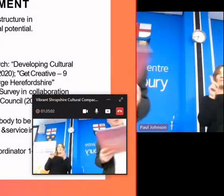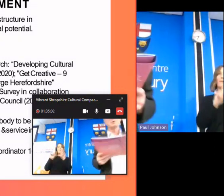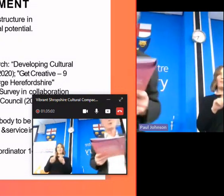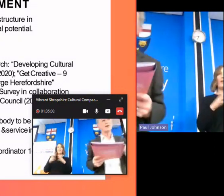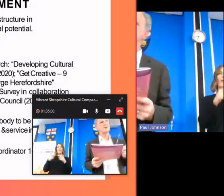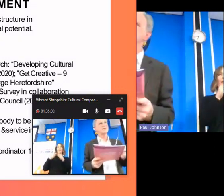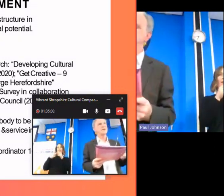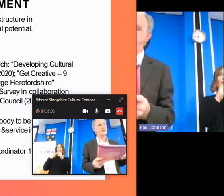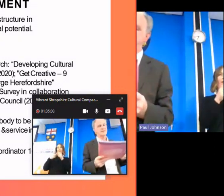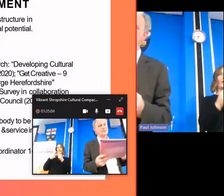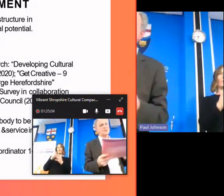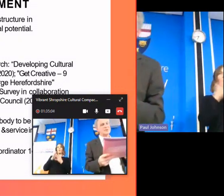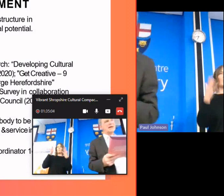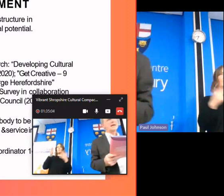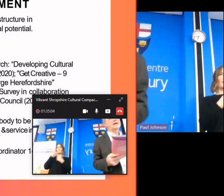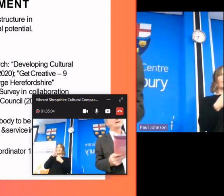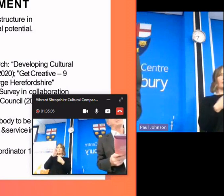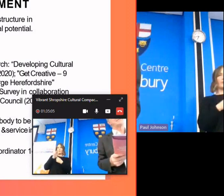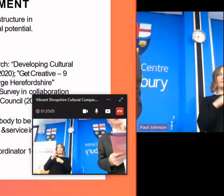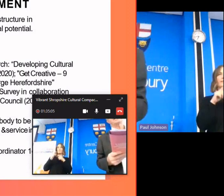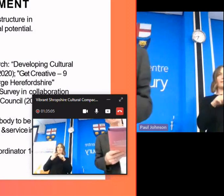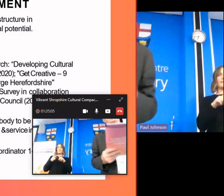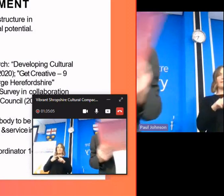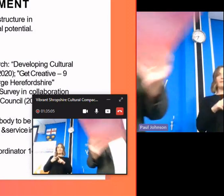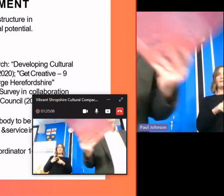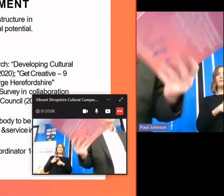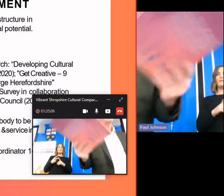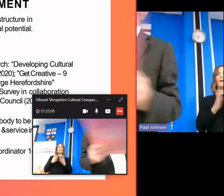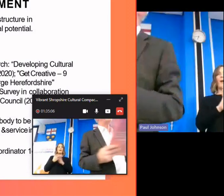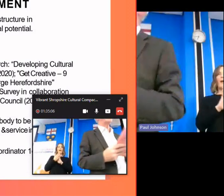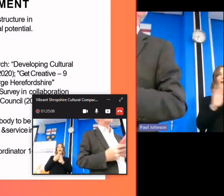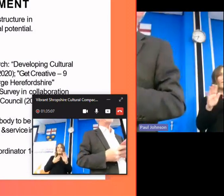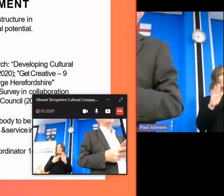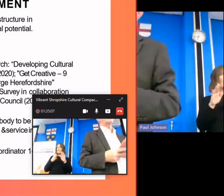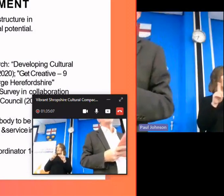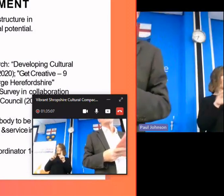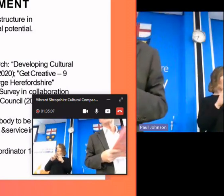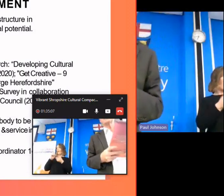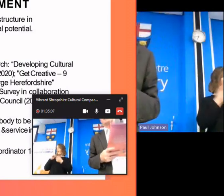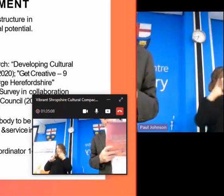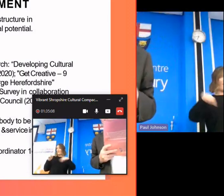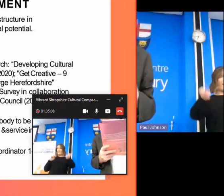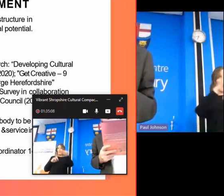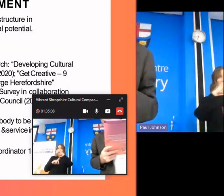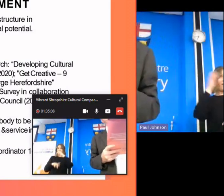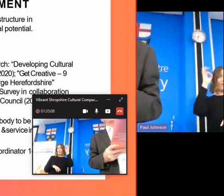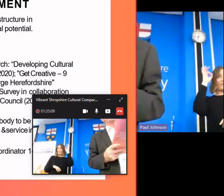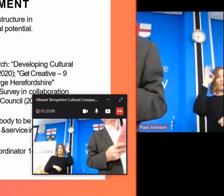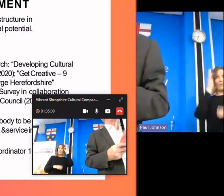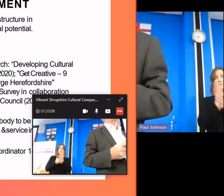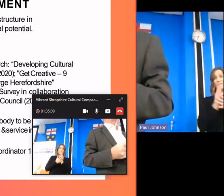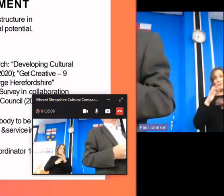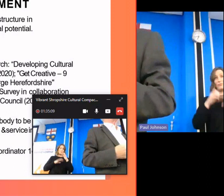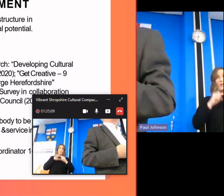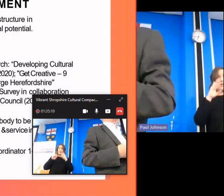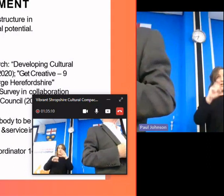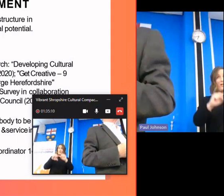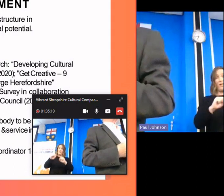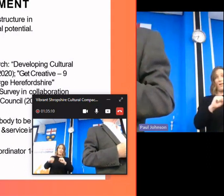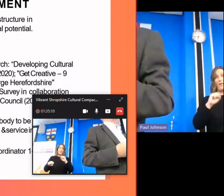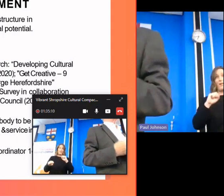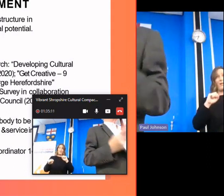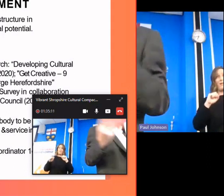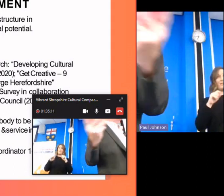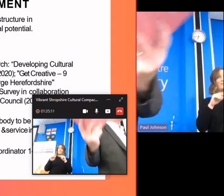huge priority of course um uh hereford you're like again many other local authorities really struggling uh with